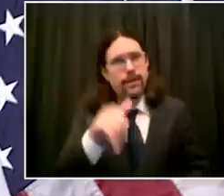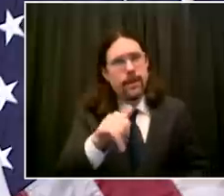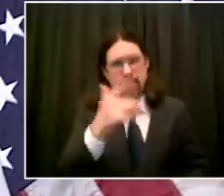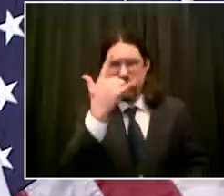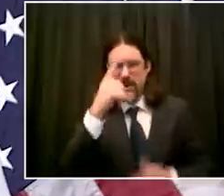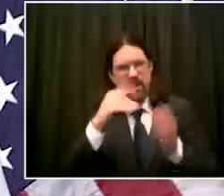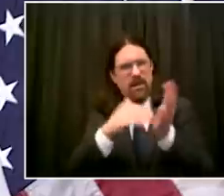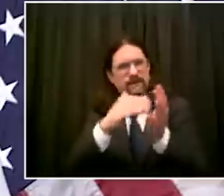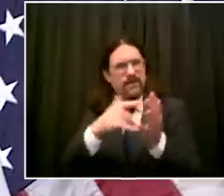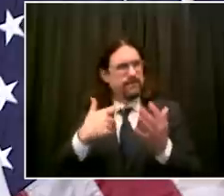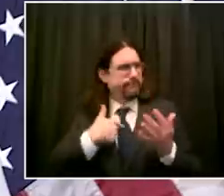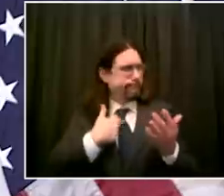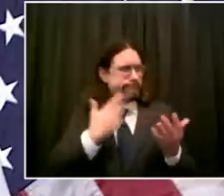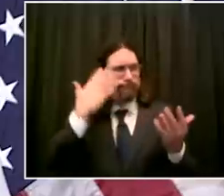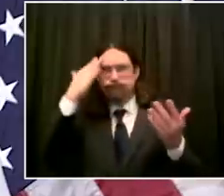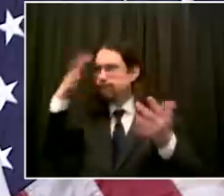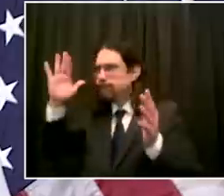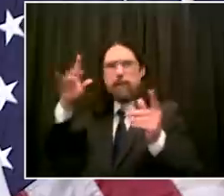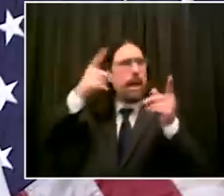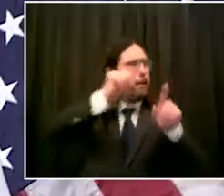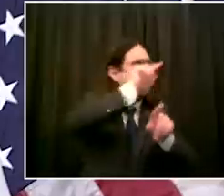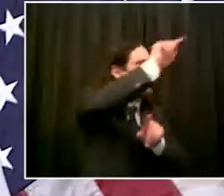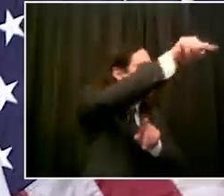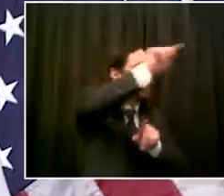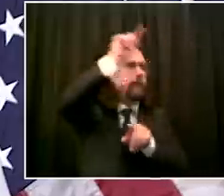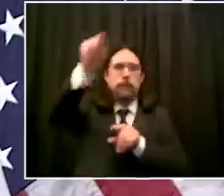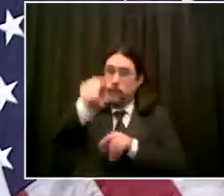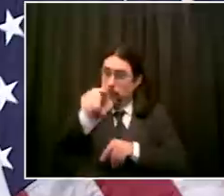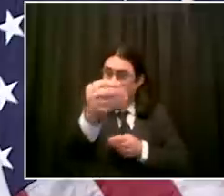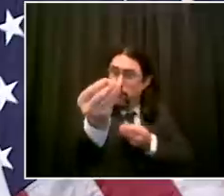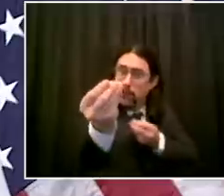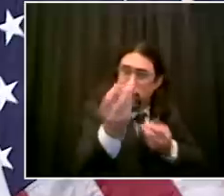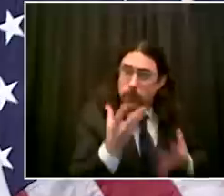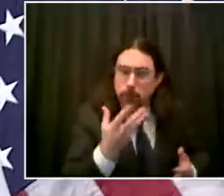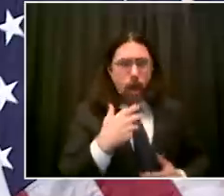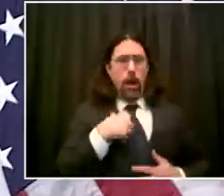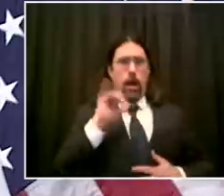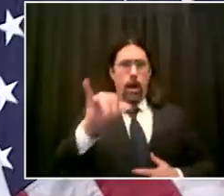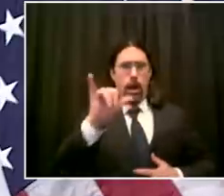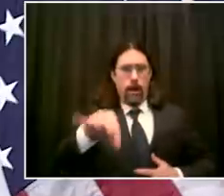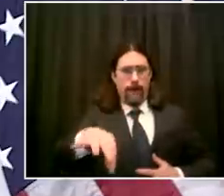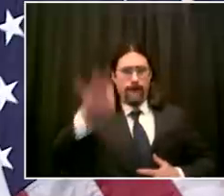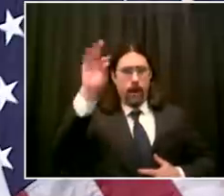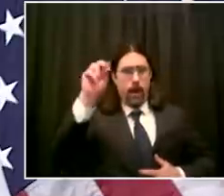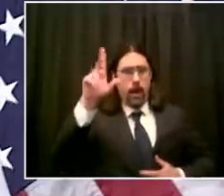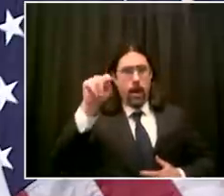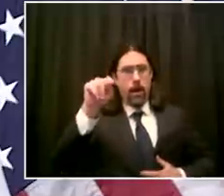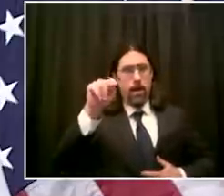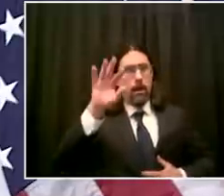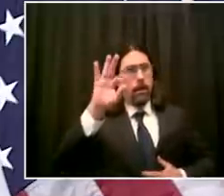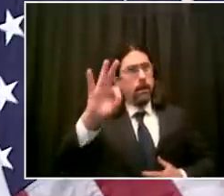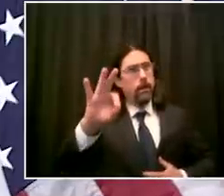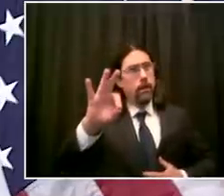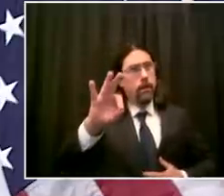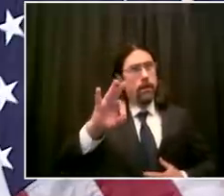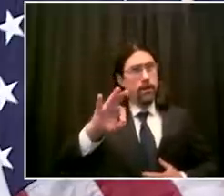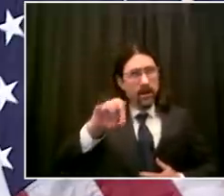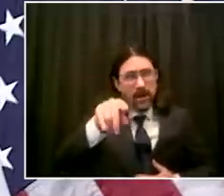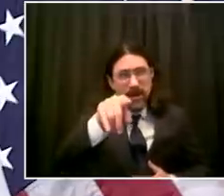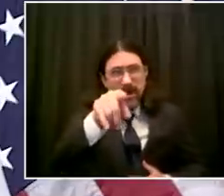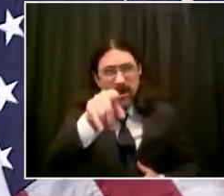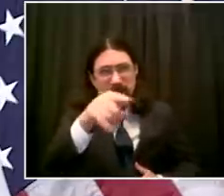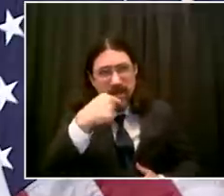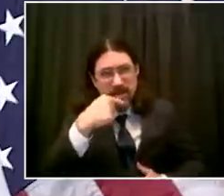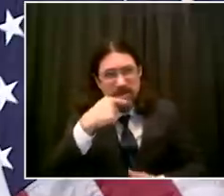all the details to my team please whatever you have of where that's happened we'll go and fix it um anything that's not quality